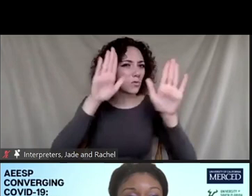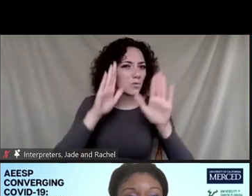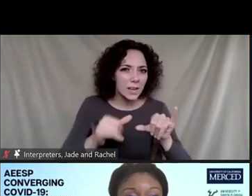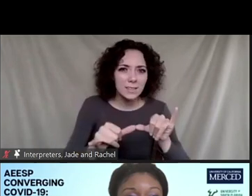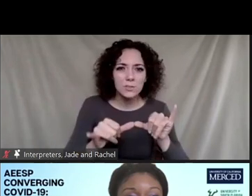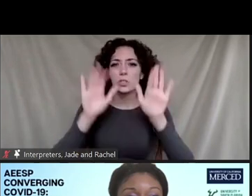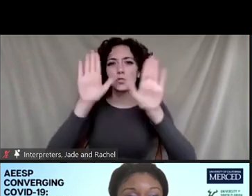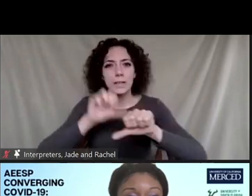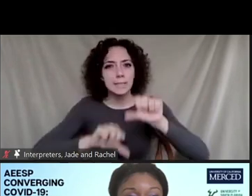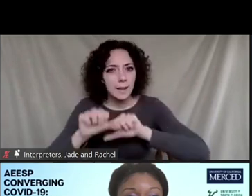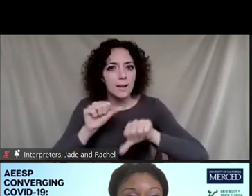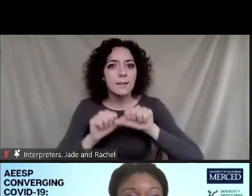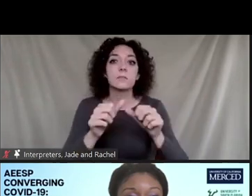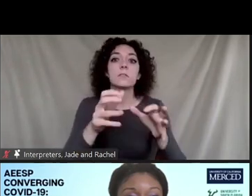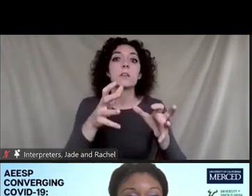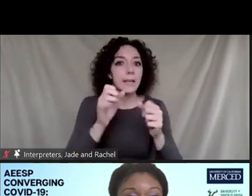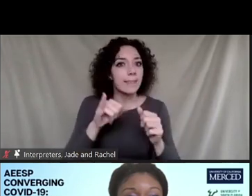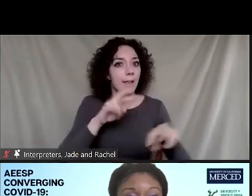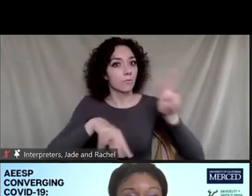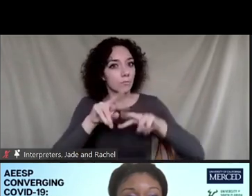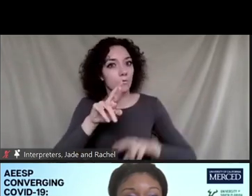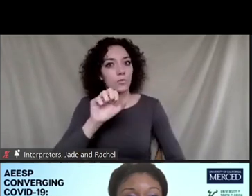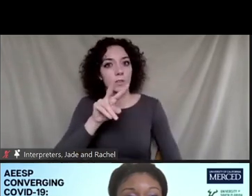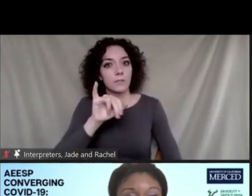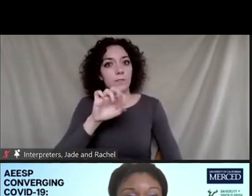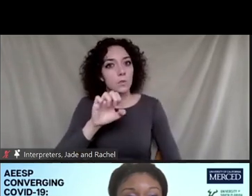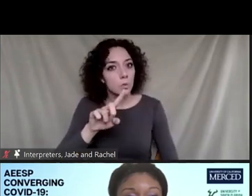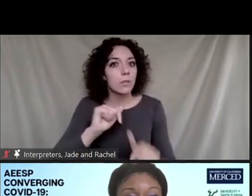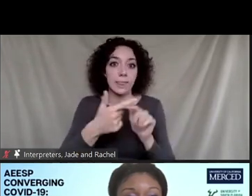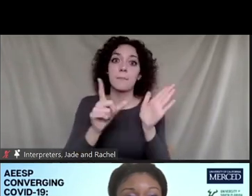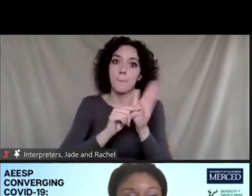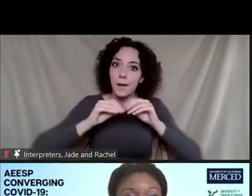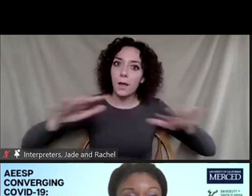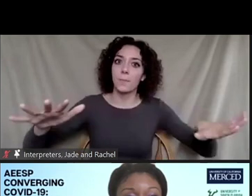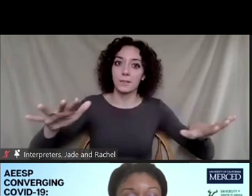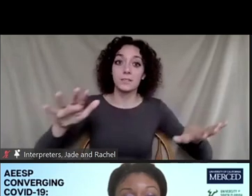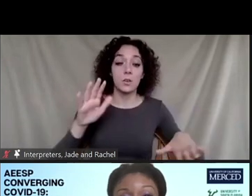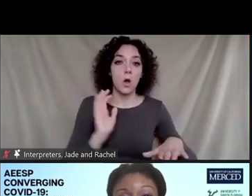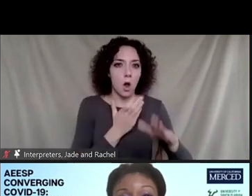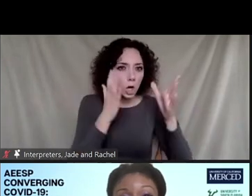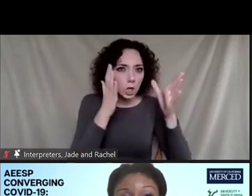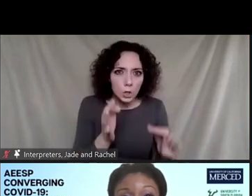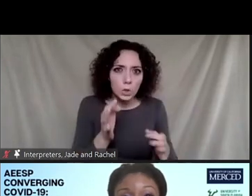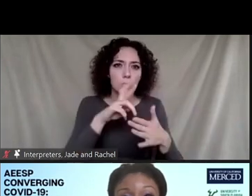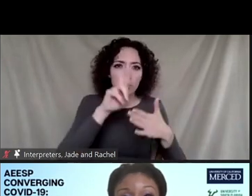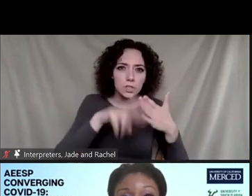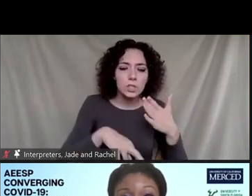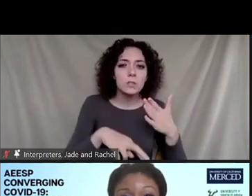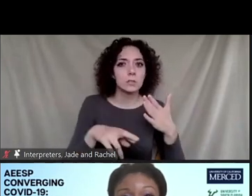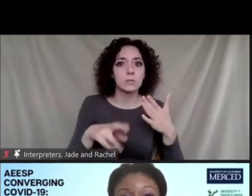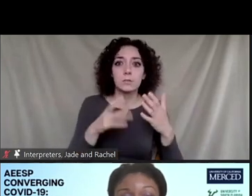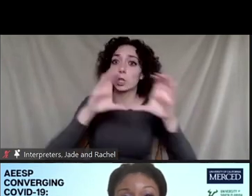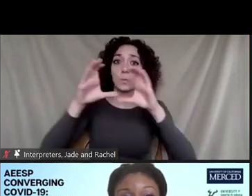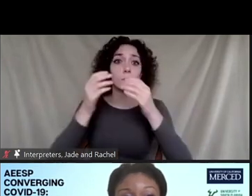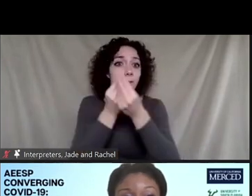get it peer reviewed, get it published, and then take these conclusions and distill them and communicate them to the public.